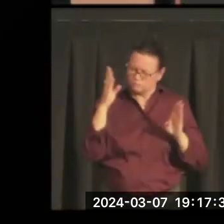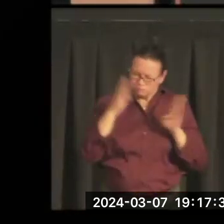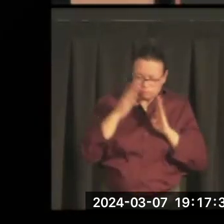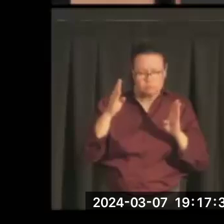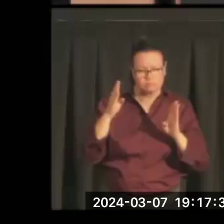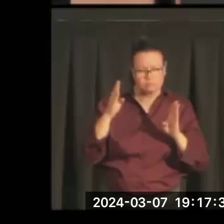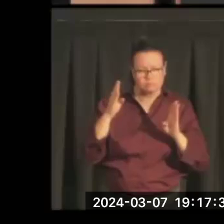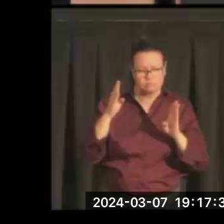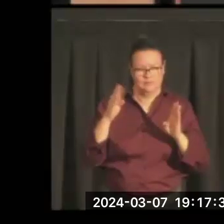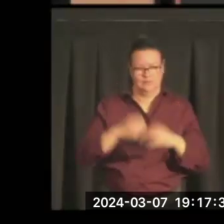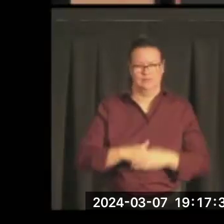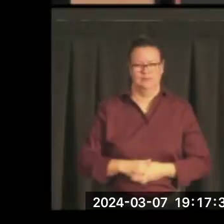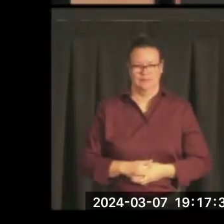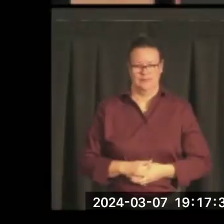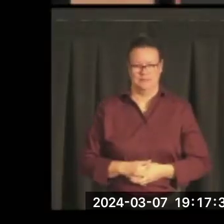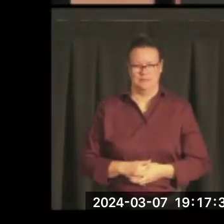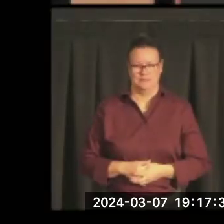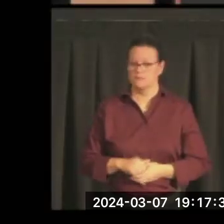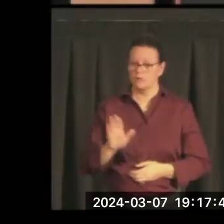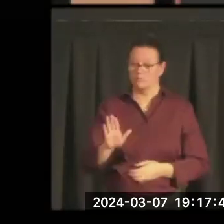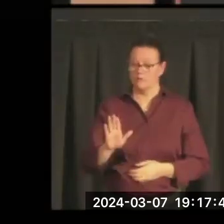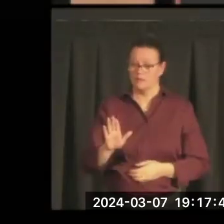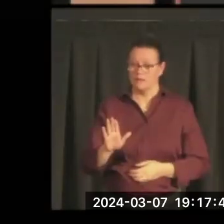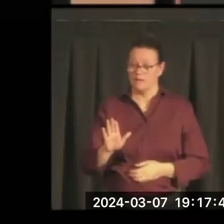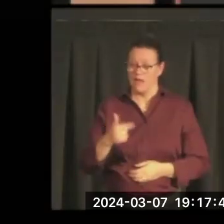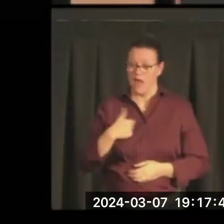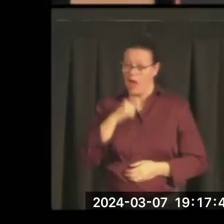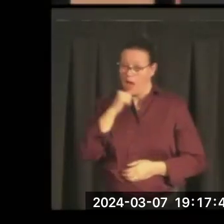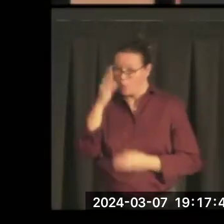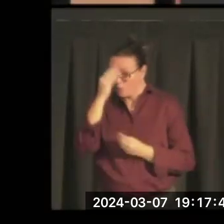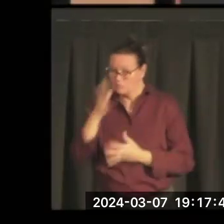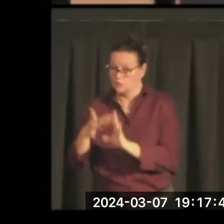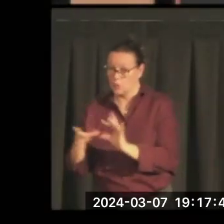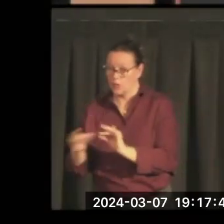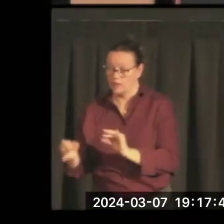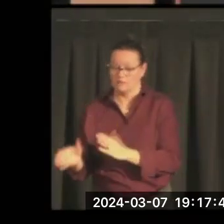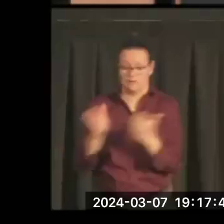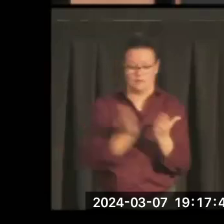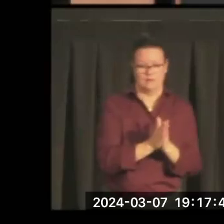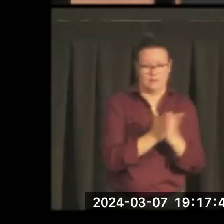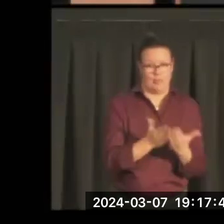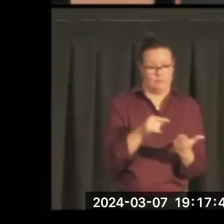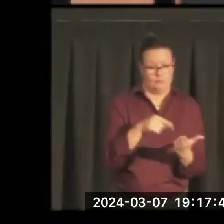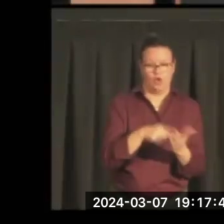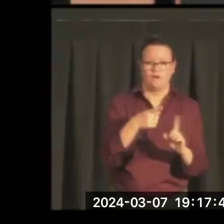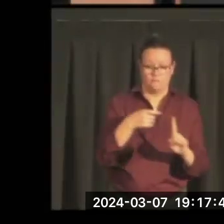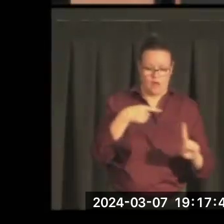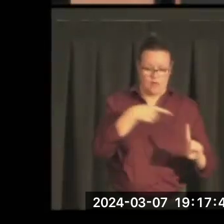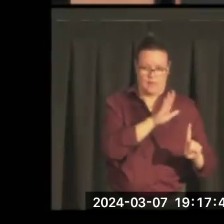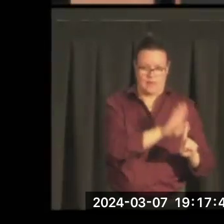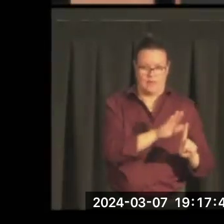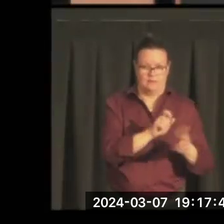And rather than having me tell you about it, I'll have him tell you himself. So I'm reading from his own memoirs.